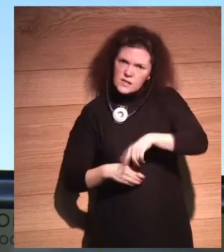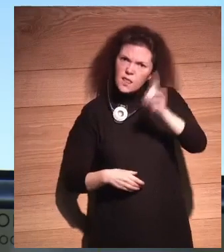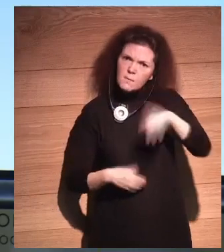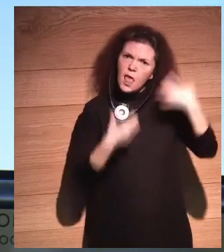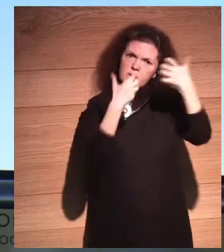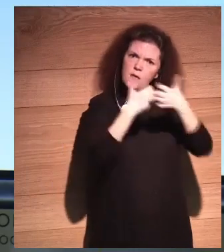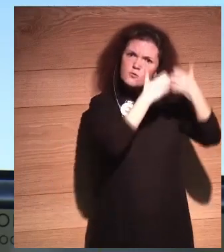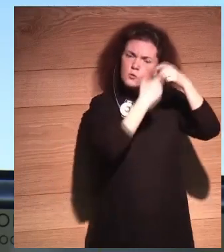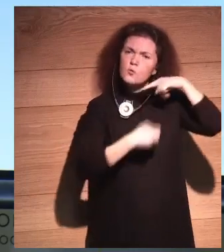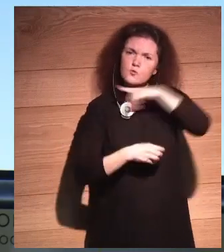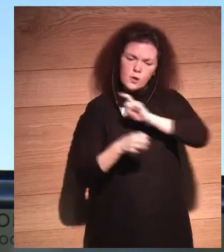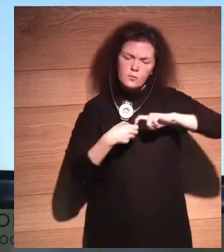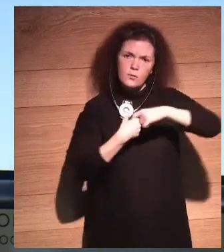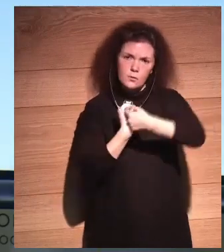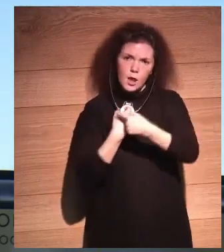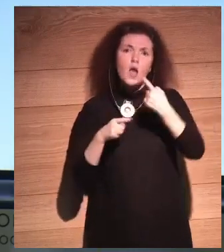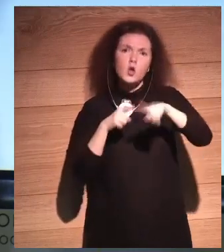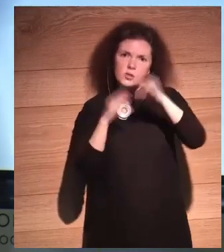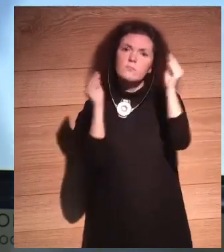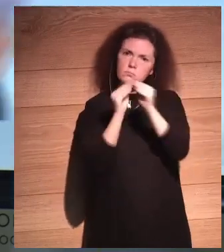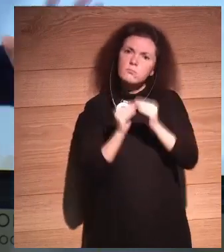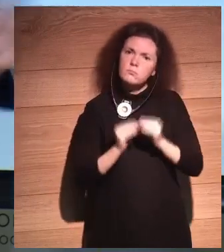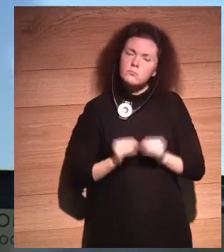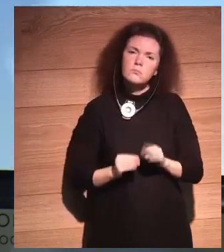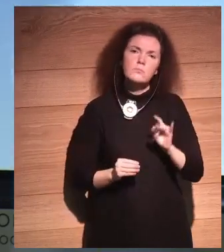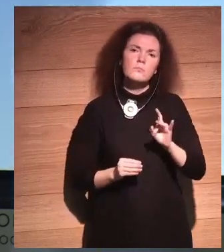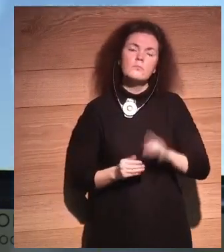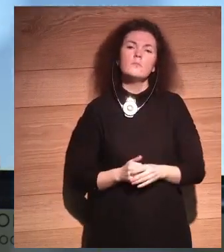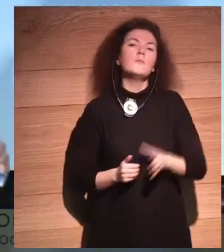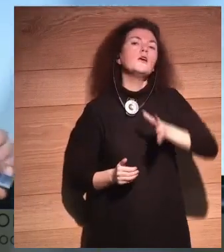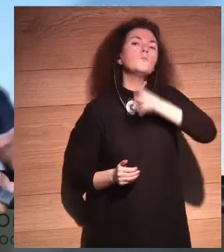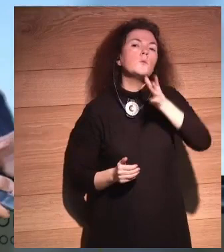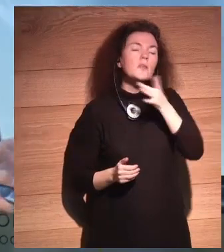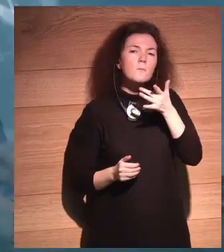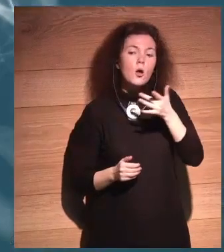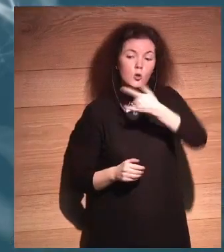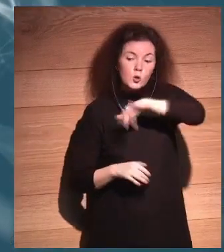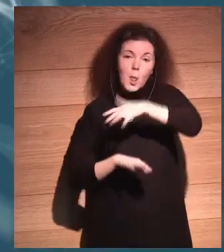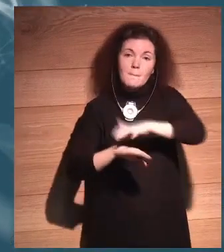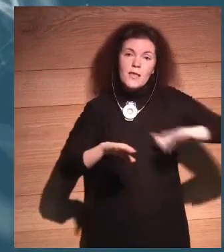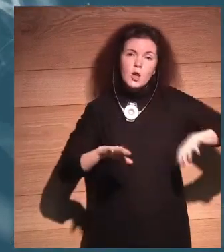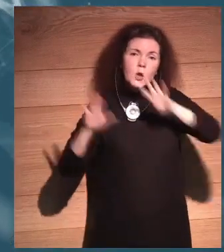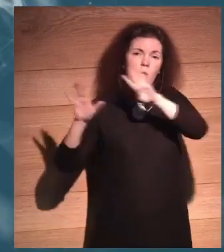of what we want to be, primarily that most of us, 99% of us, want to be human.